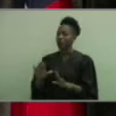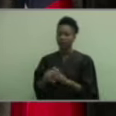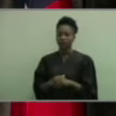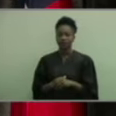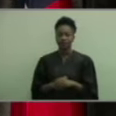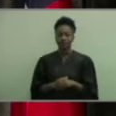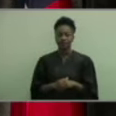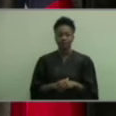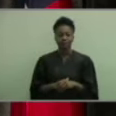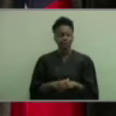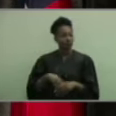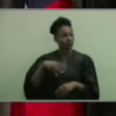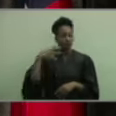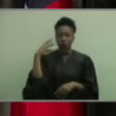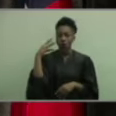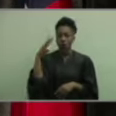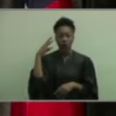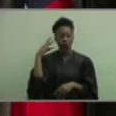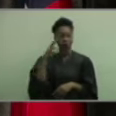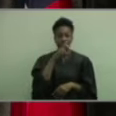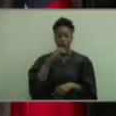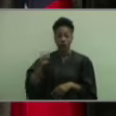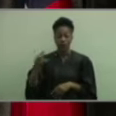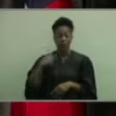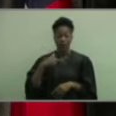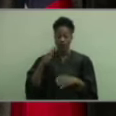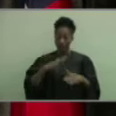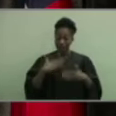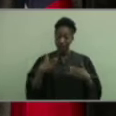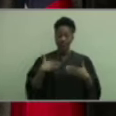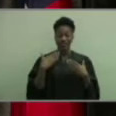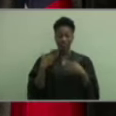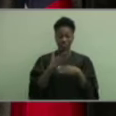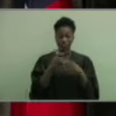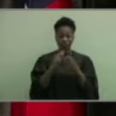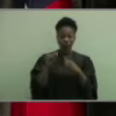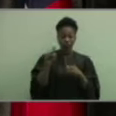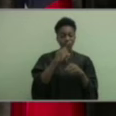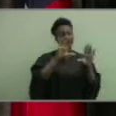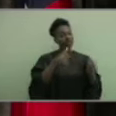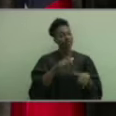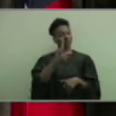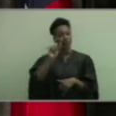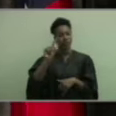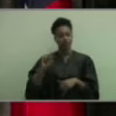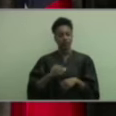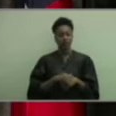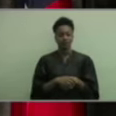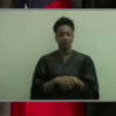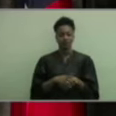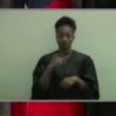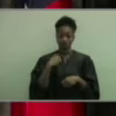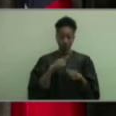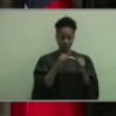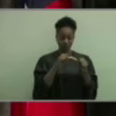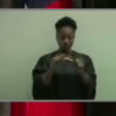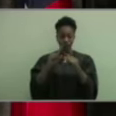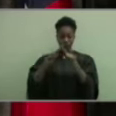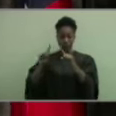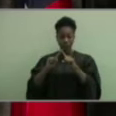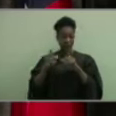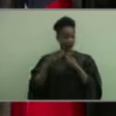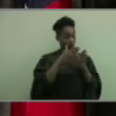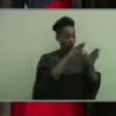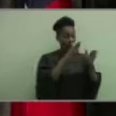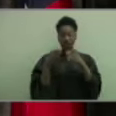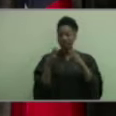It's been a crazy ride, and I'm happy I was able to share with you the class of 2020. As we embark on our different paths, I